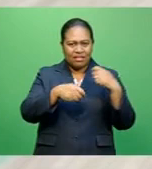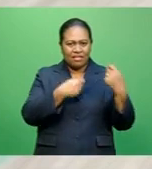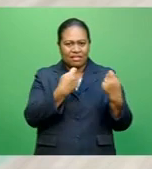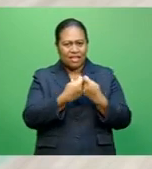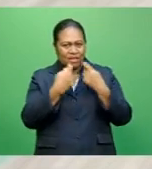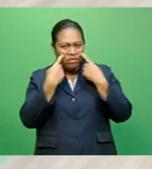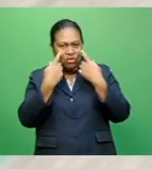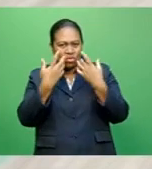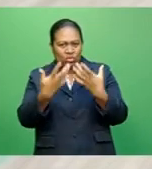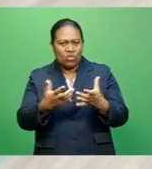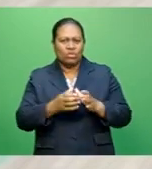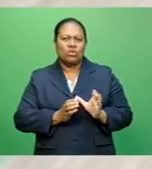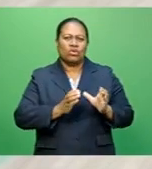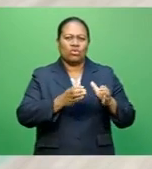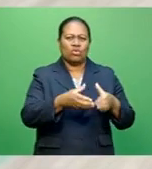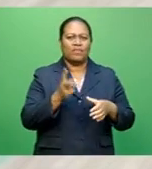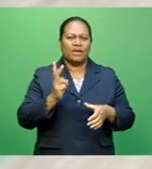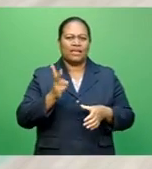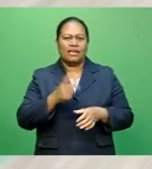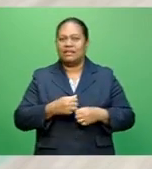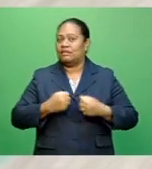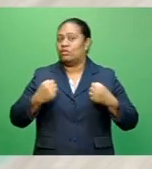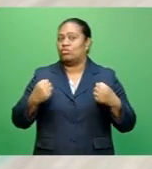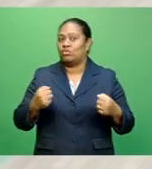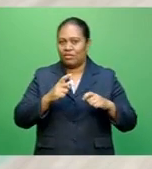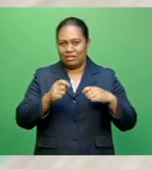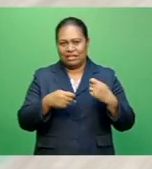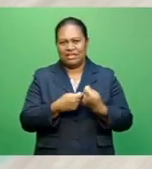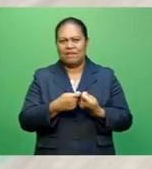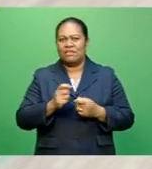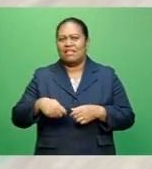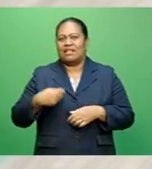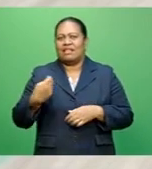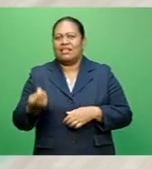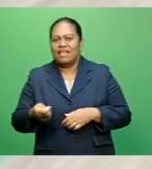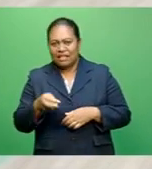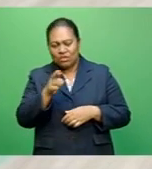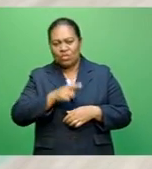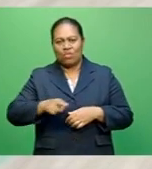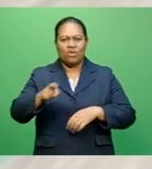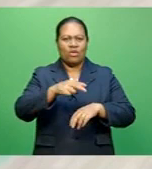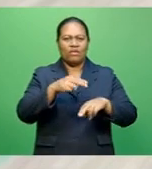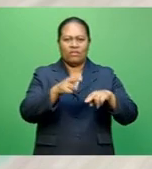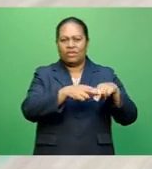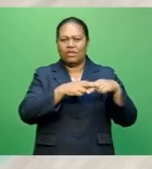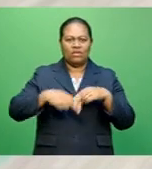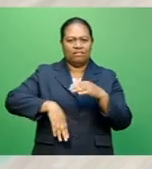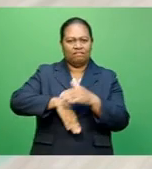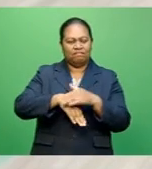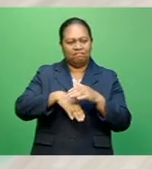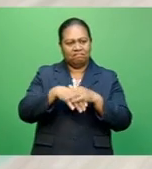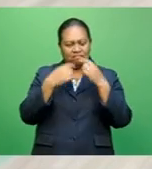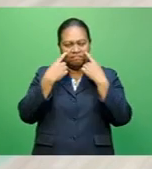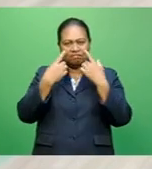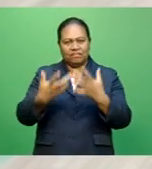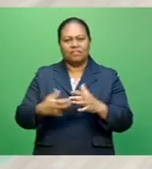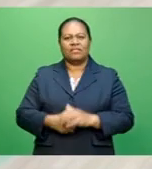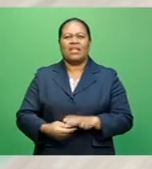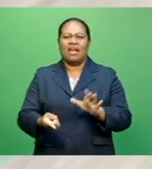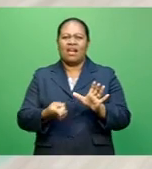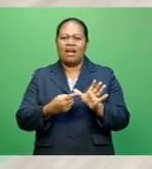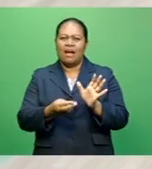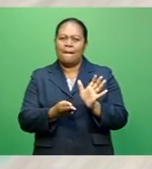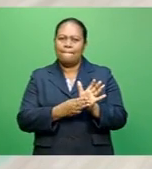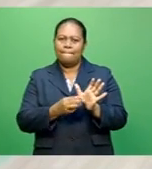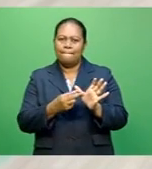to regroup and come back a much stronger side in the next round of the FGFA Futsal League Southern Zone. The Aman Sarma coach side